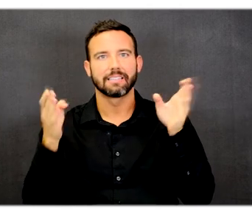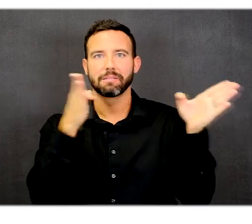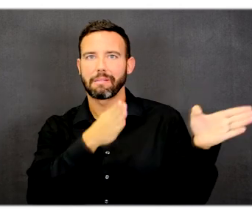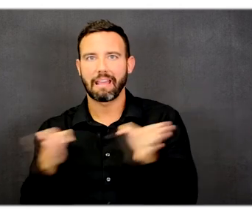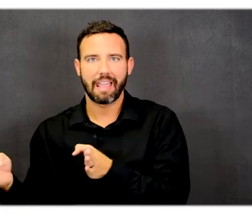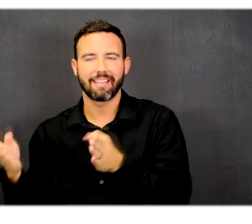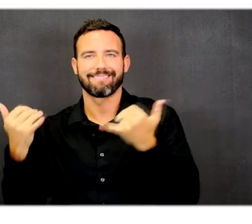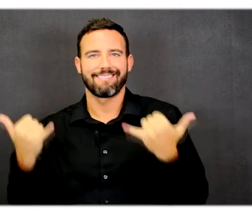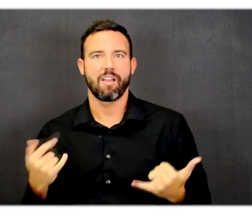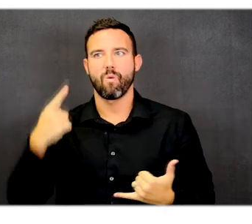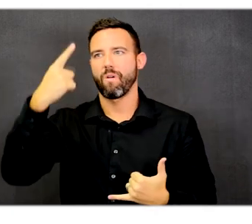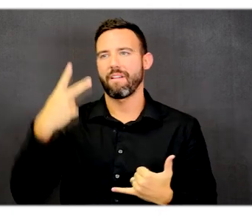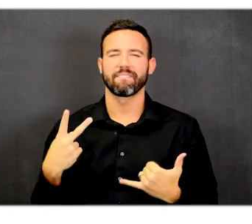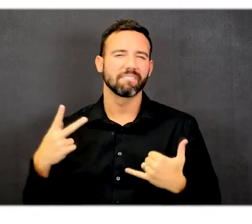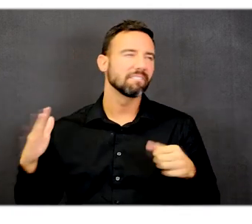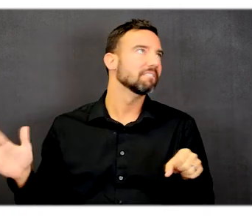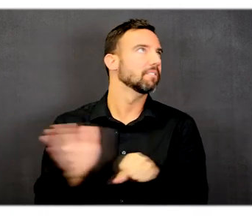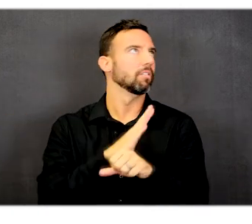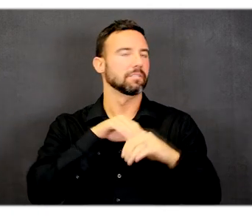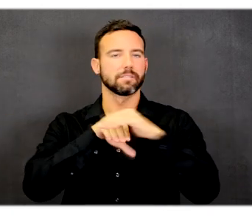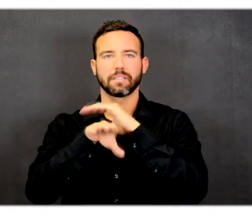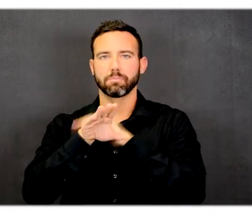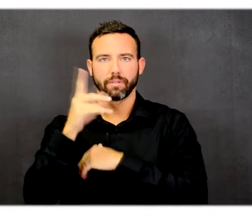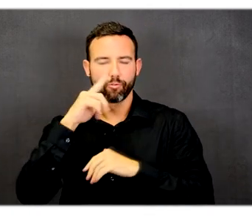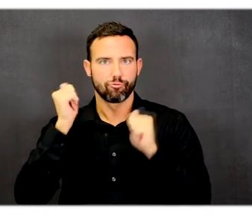the site and is fully accessible to everybody.